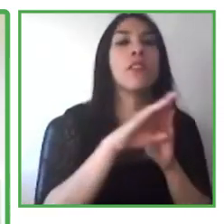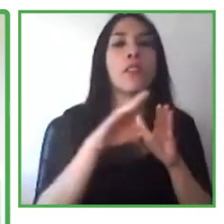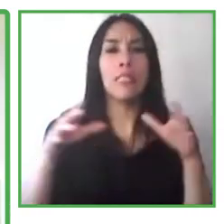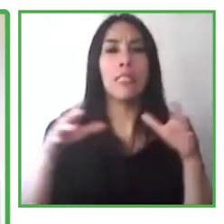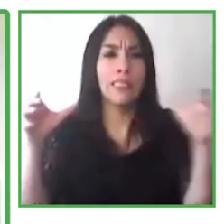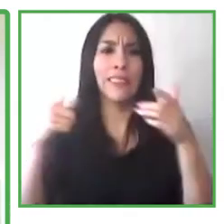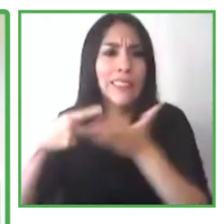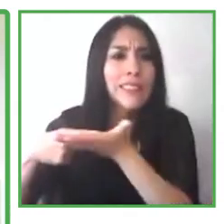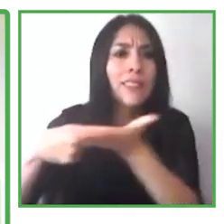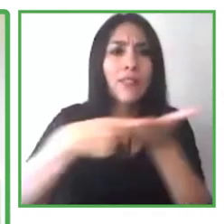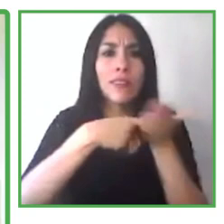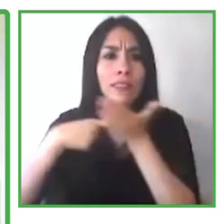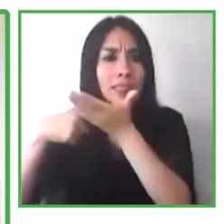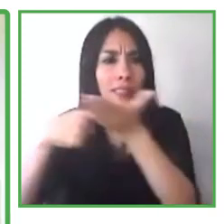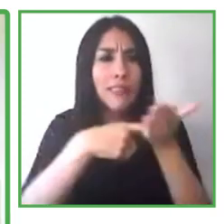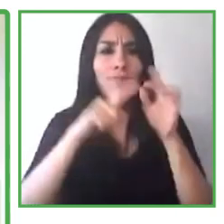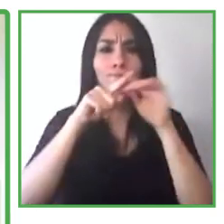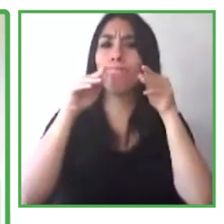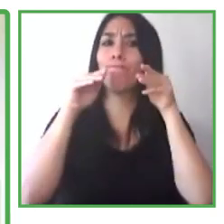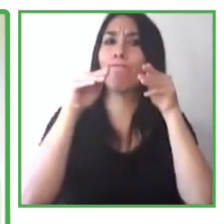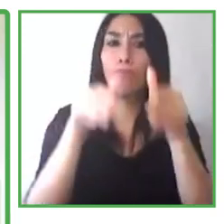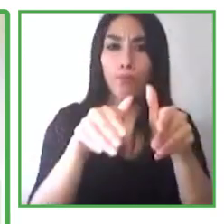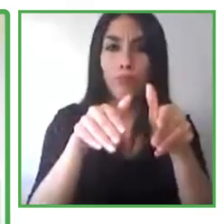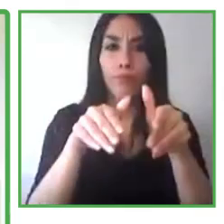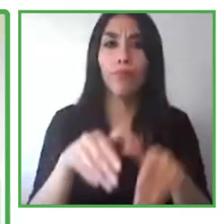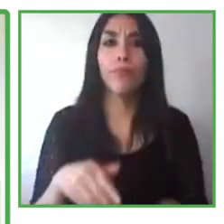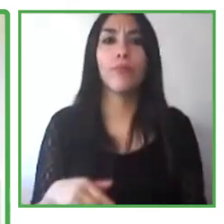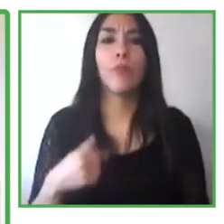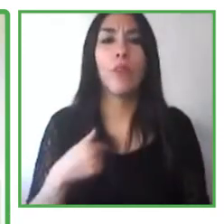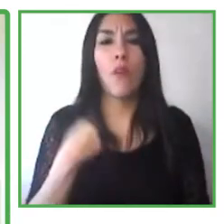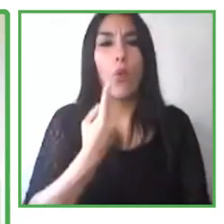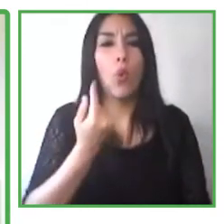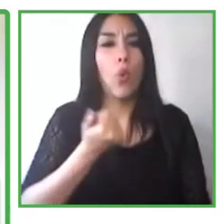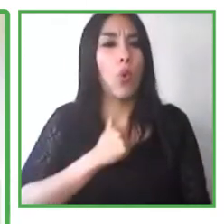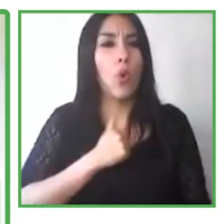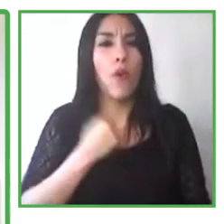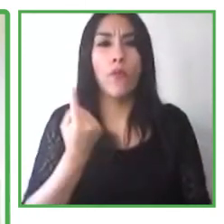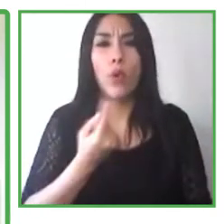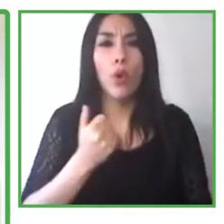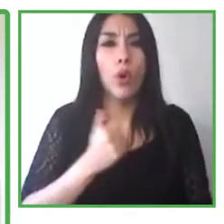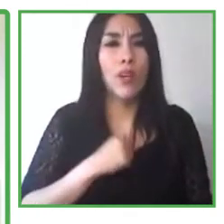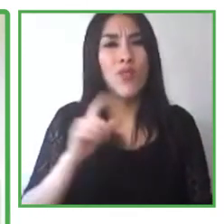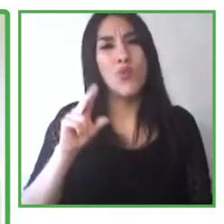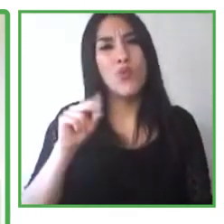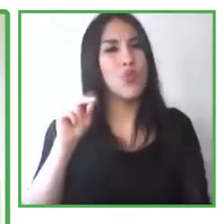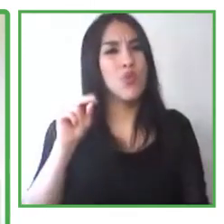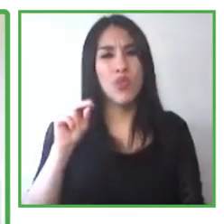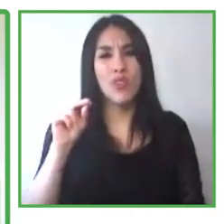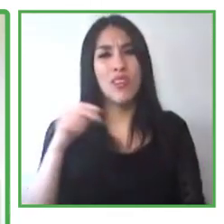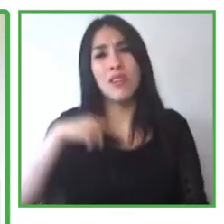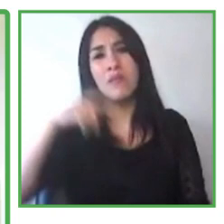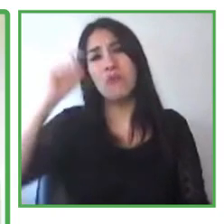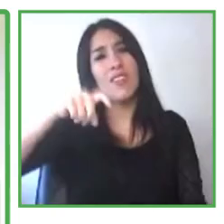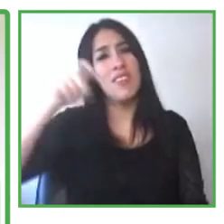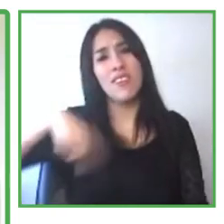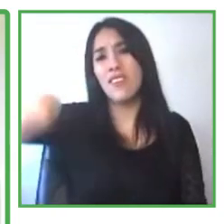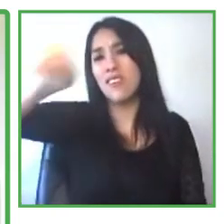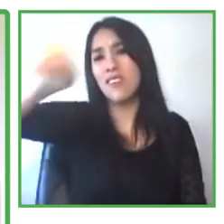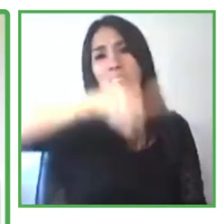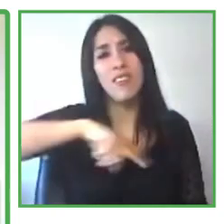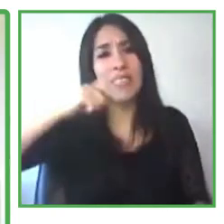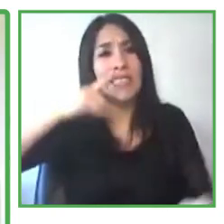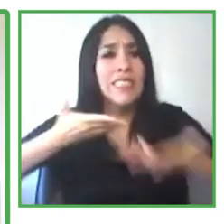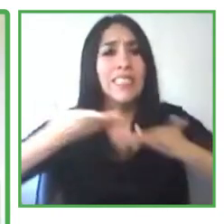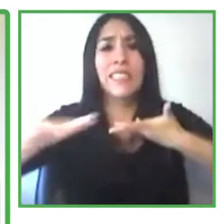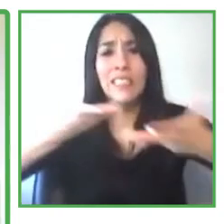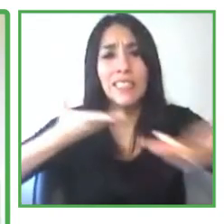Many of you are out there. Most importantly, we need to leverage the expertise of people with disabilities inside the company and